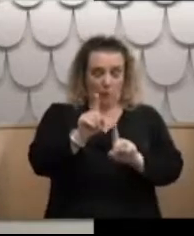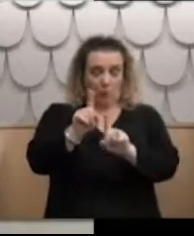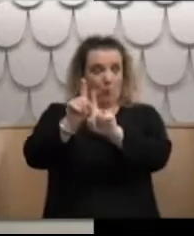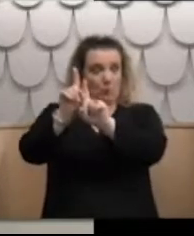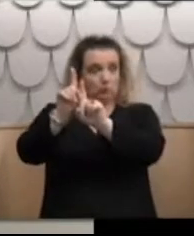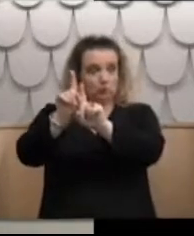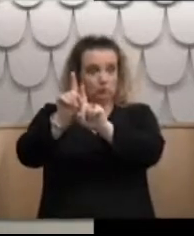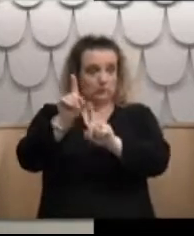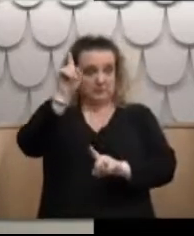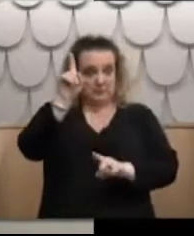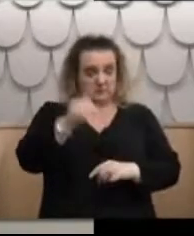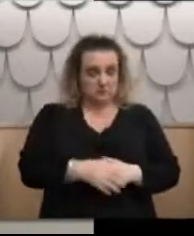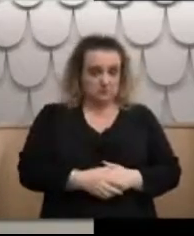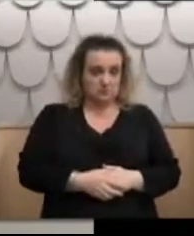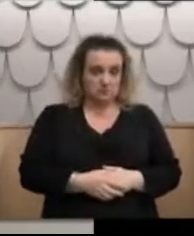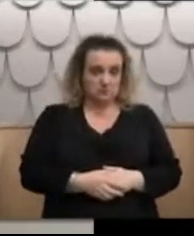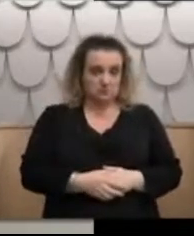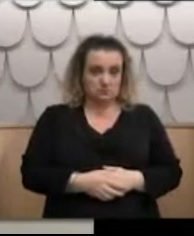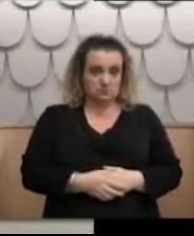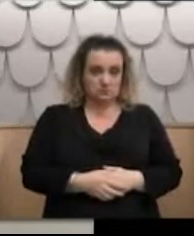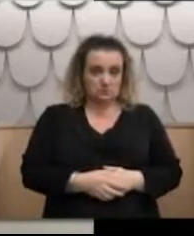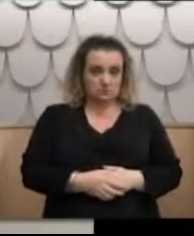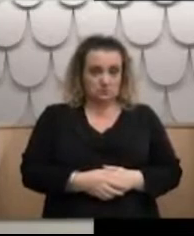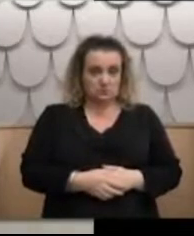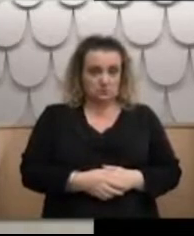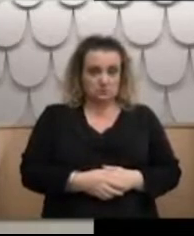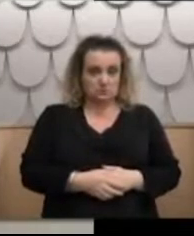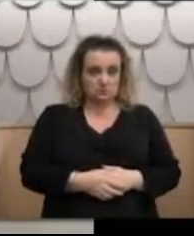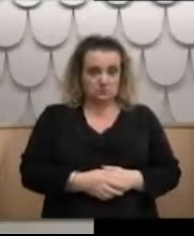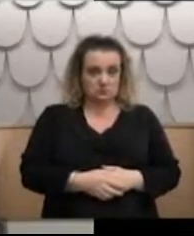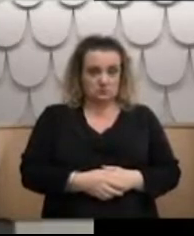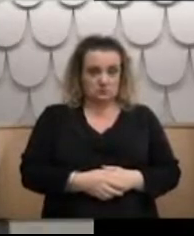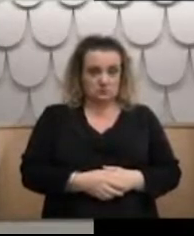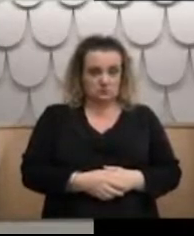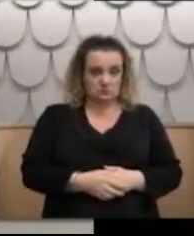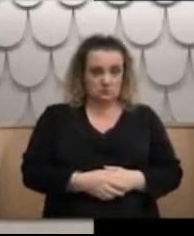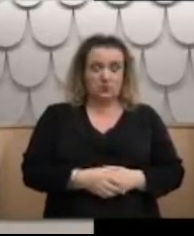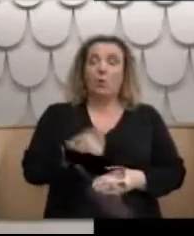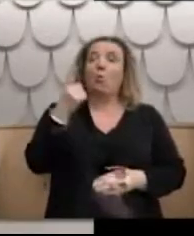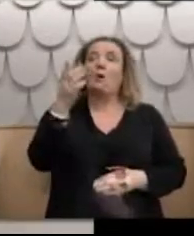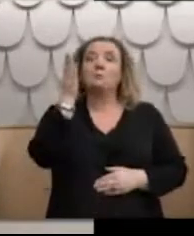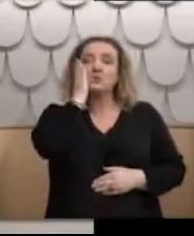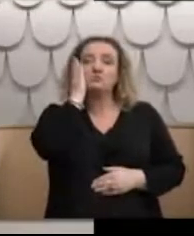to one of the bedrooms.